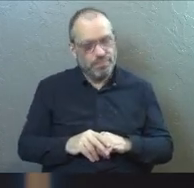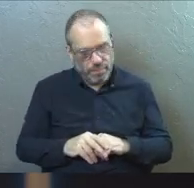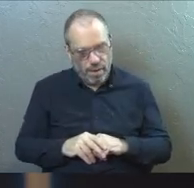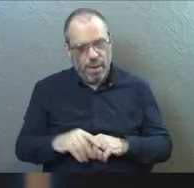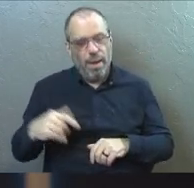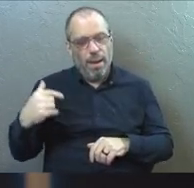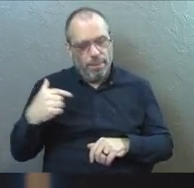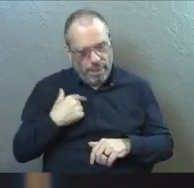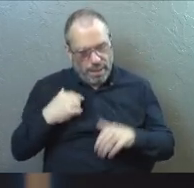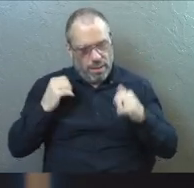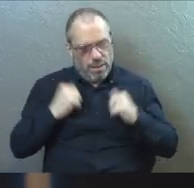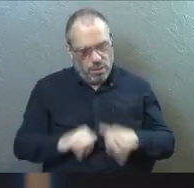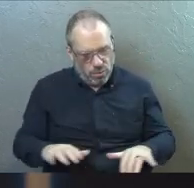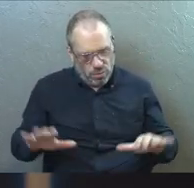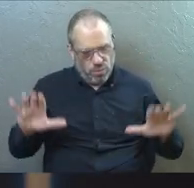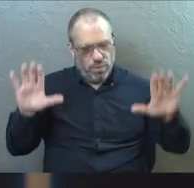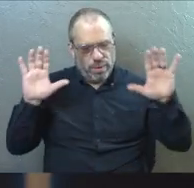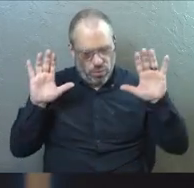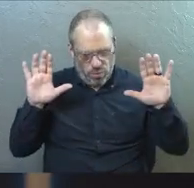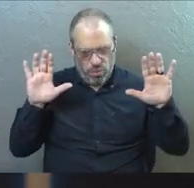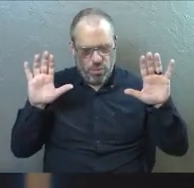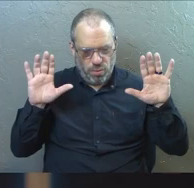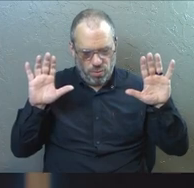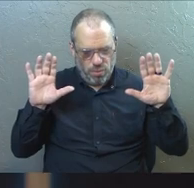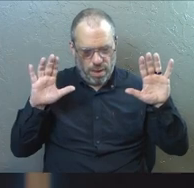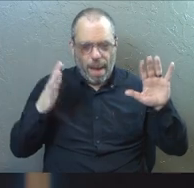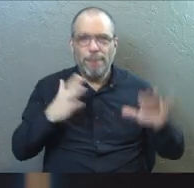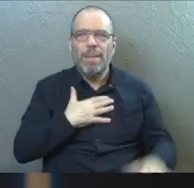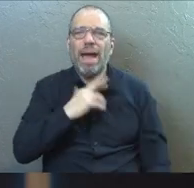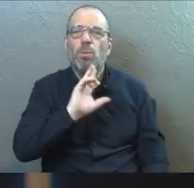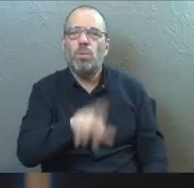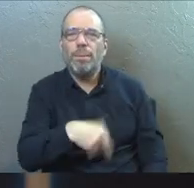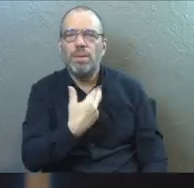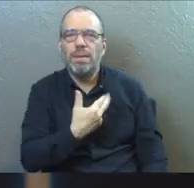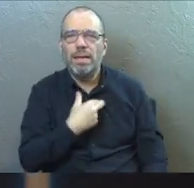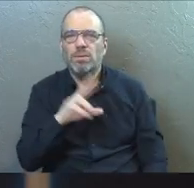But I had to surrender my reputation.